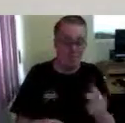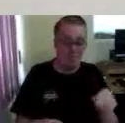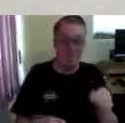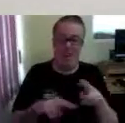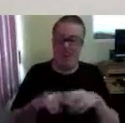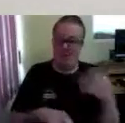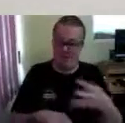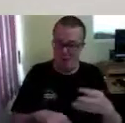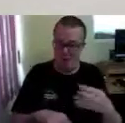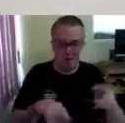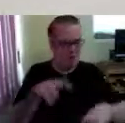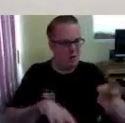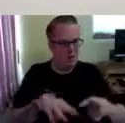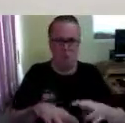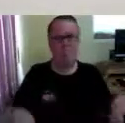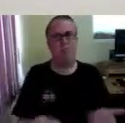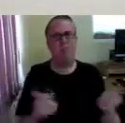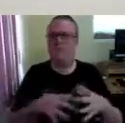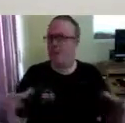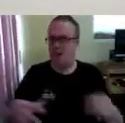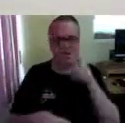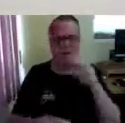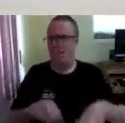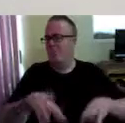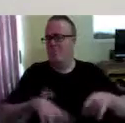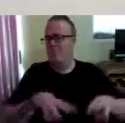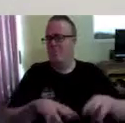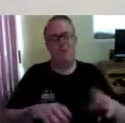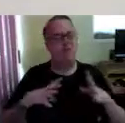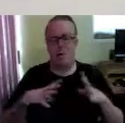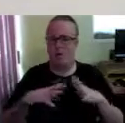one, the keyboard's quite big enough for you to type comfortably.